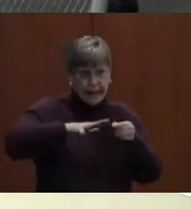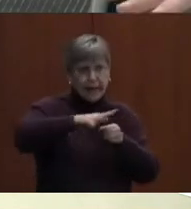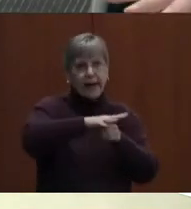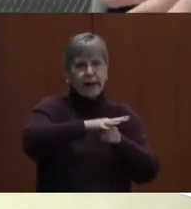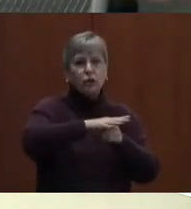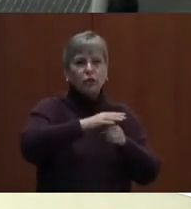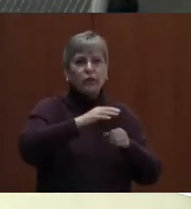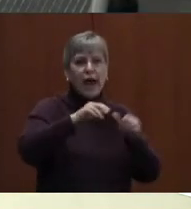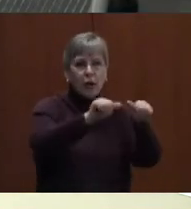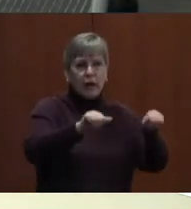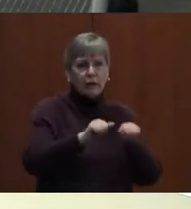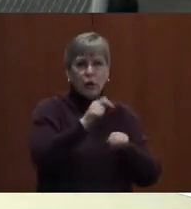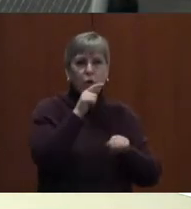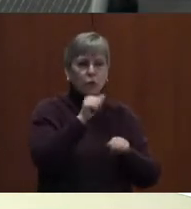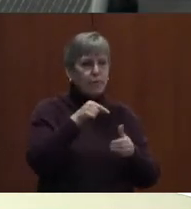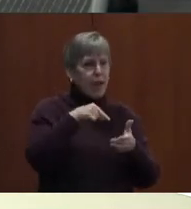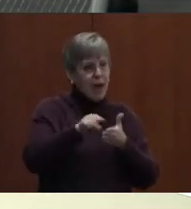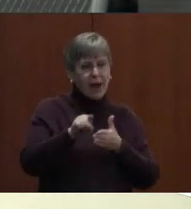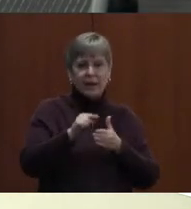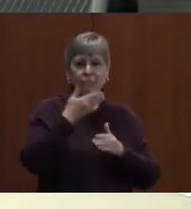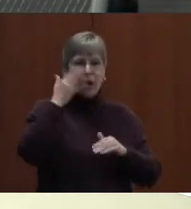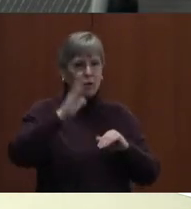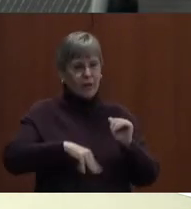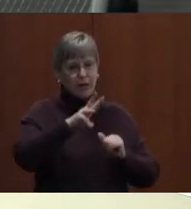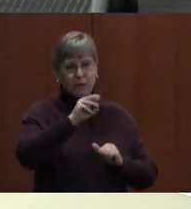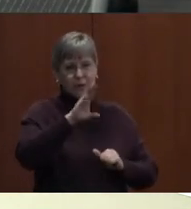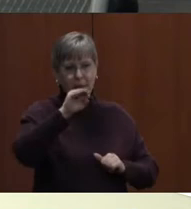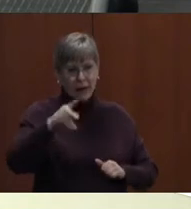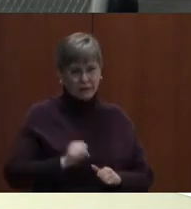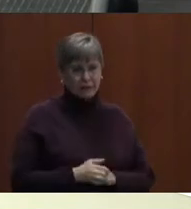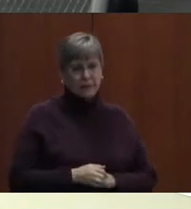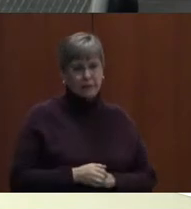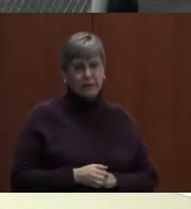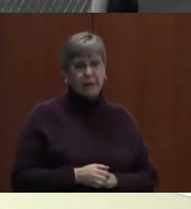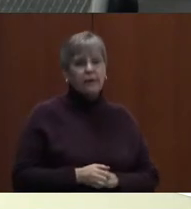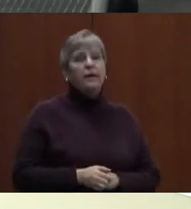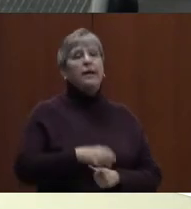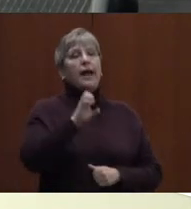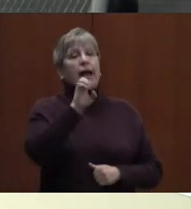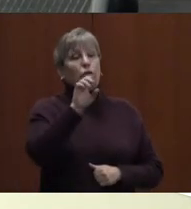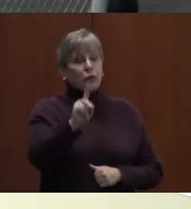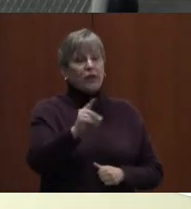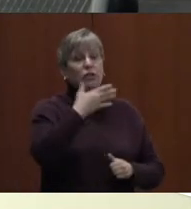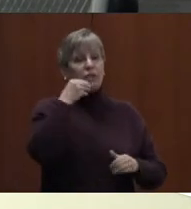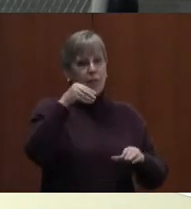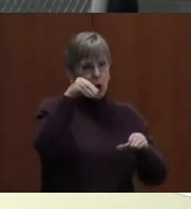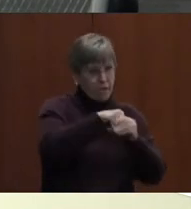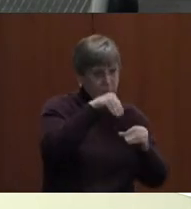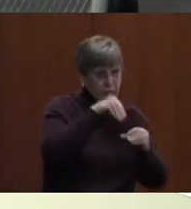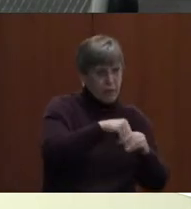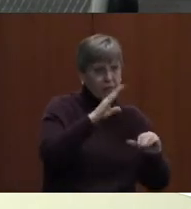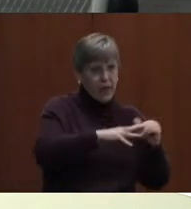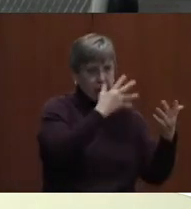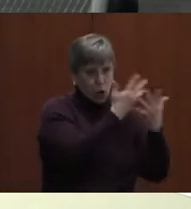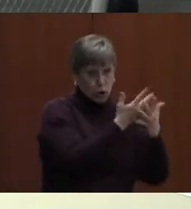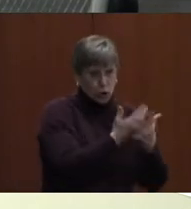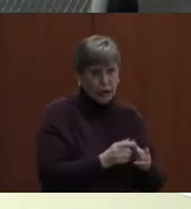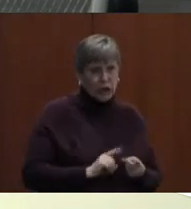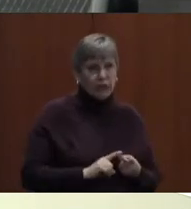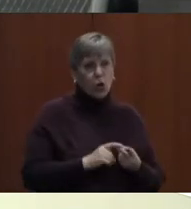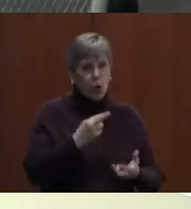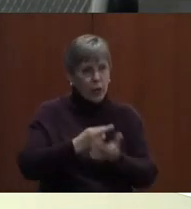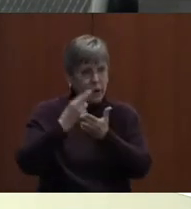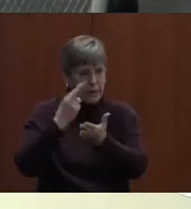outpace those of WCPS. Education is a much better investment than incarceration or